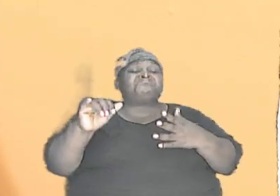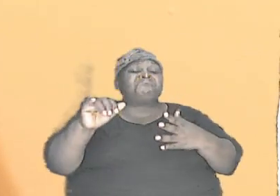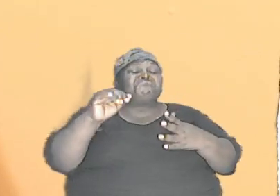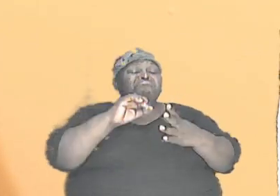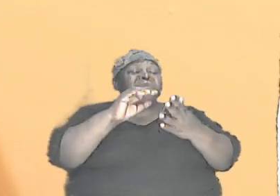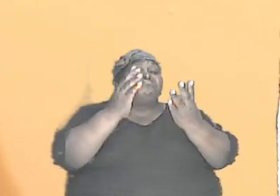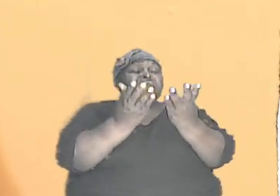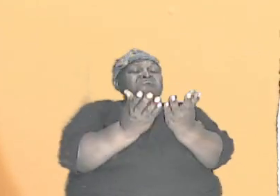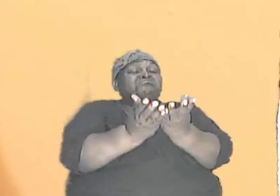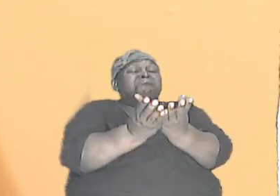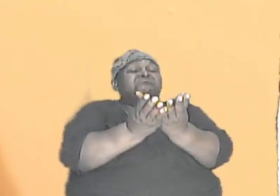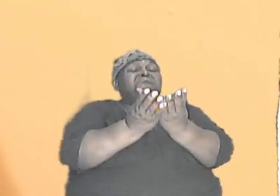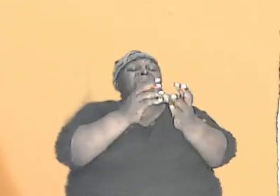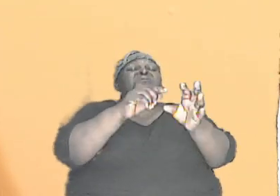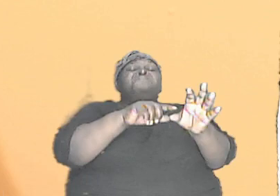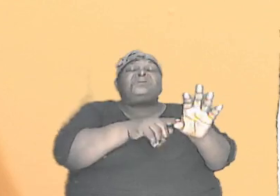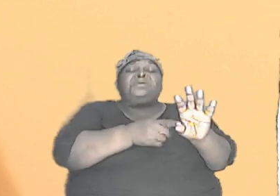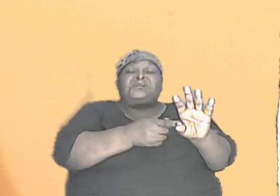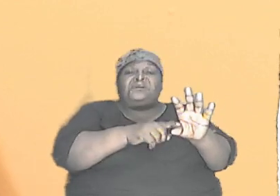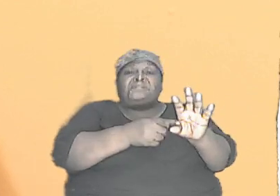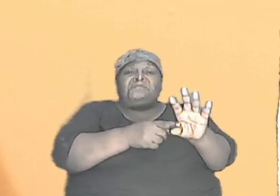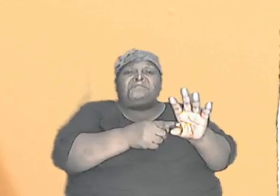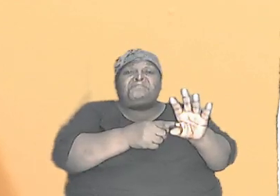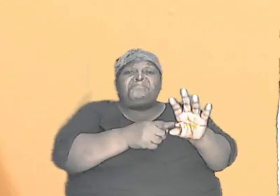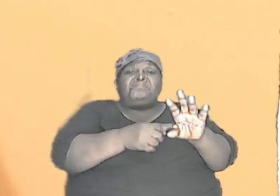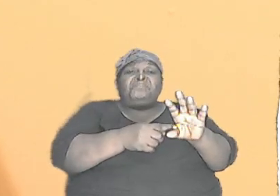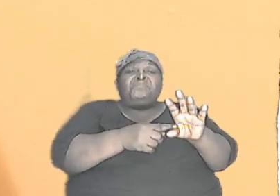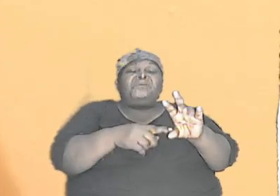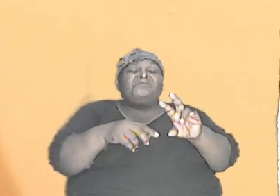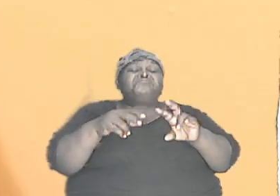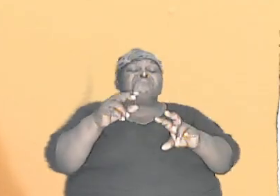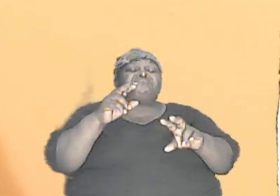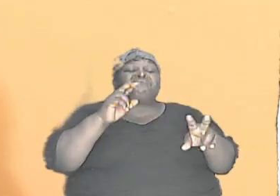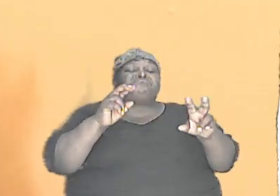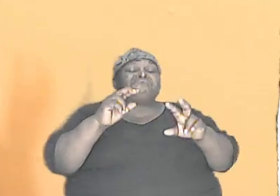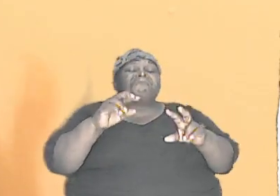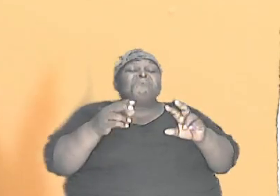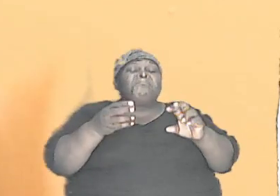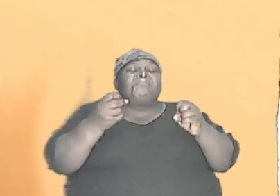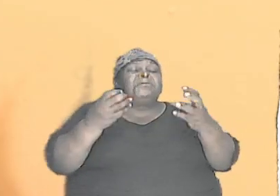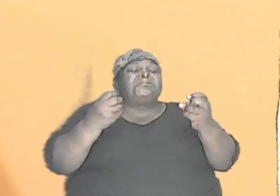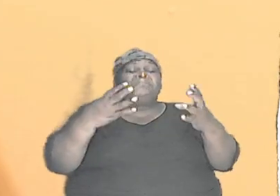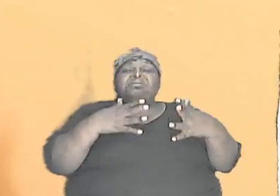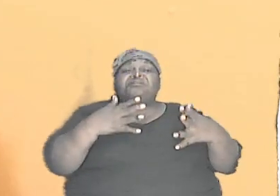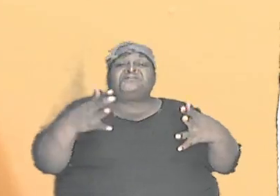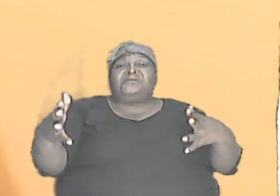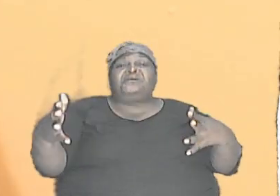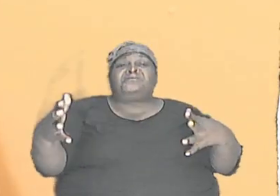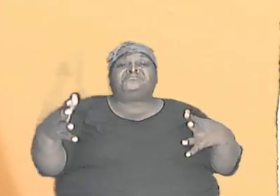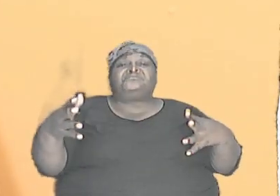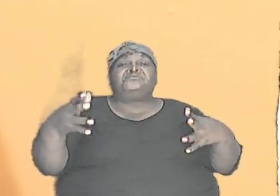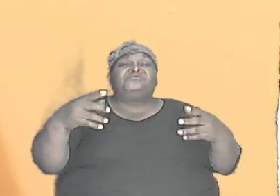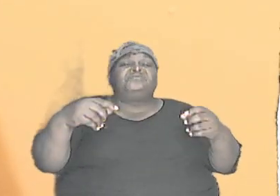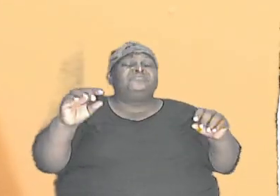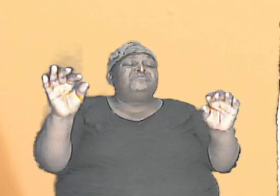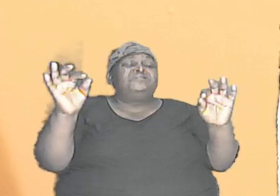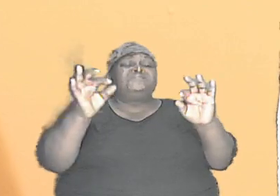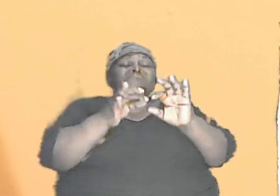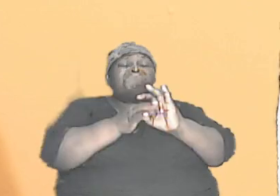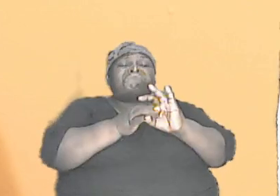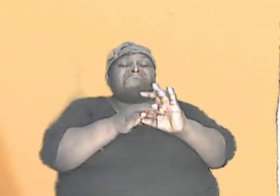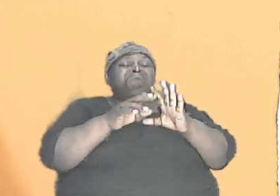book of Beginnings, looking at a number of different things to try to fit the pieces together